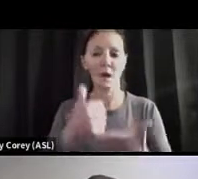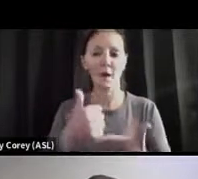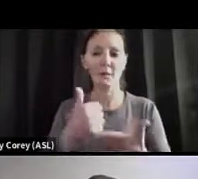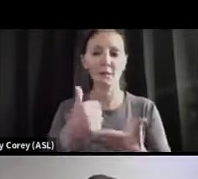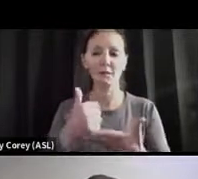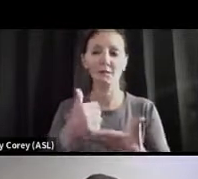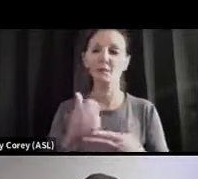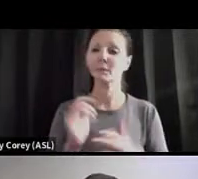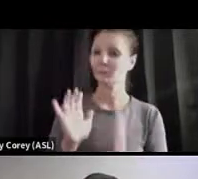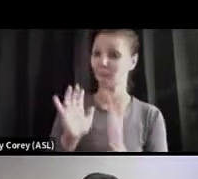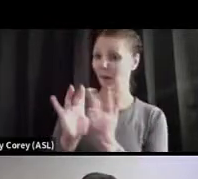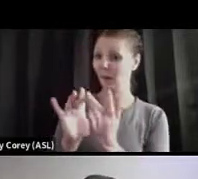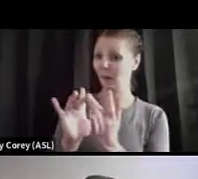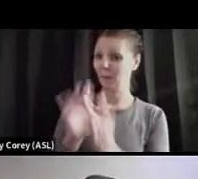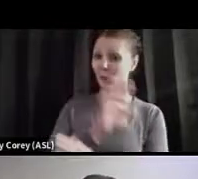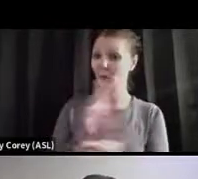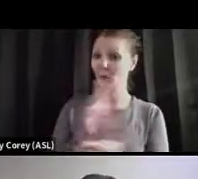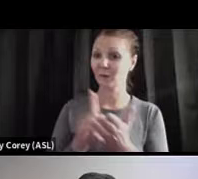touch with your doctor.